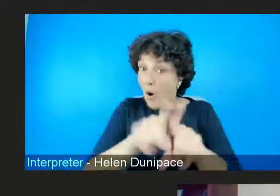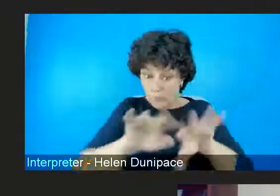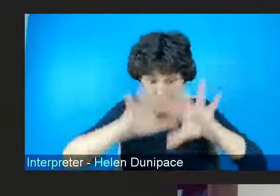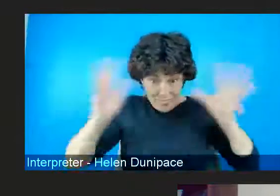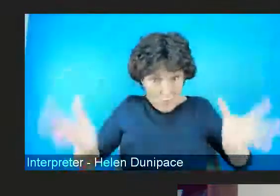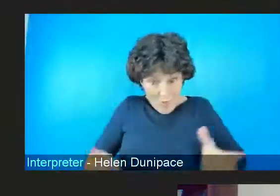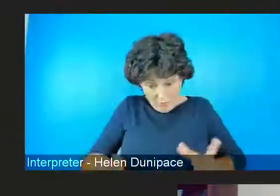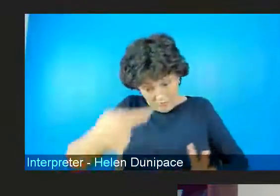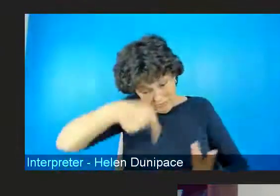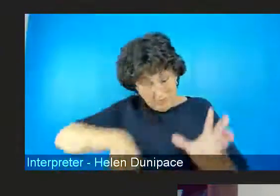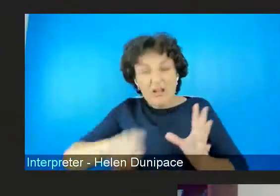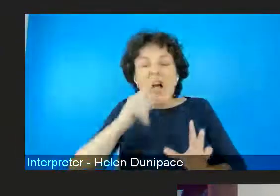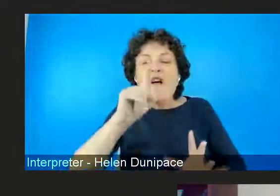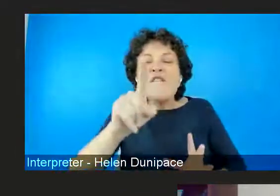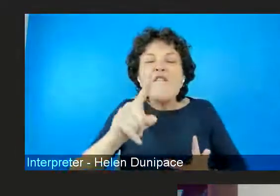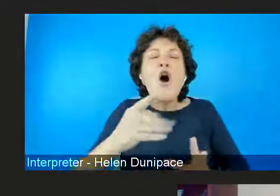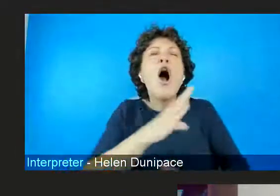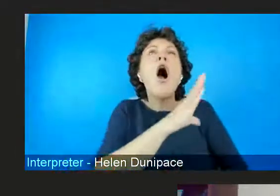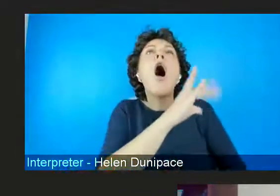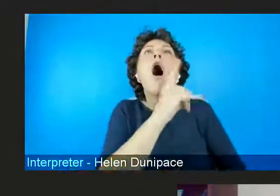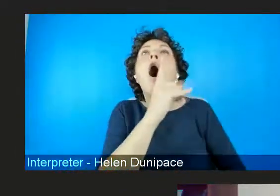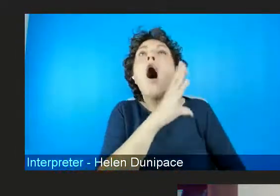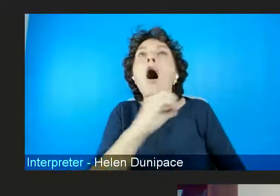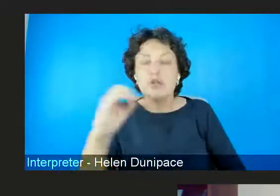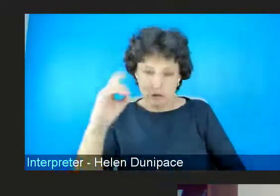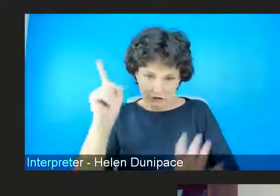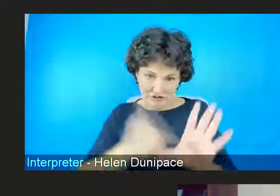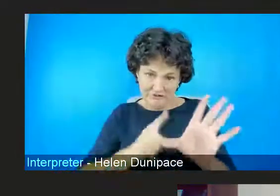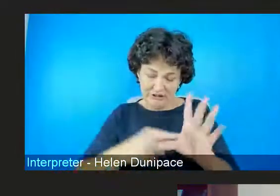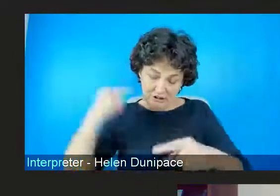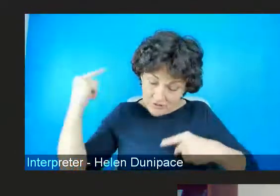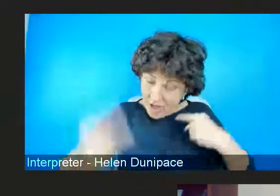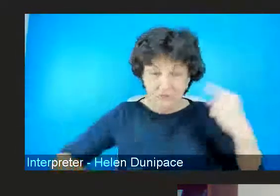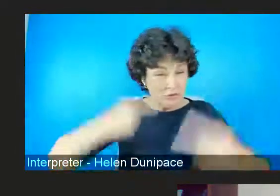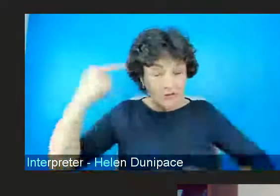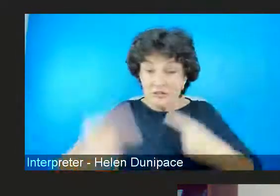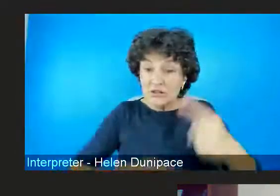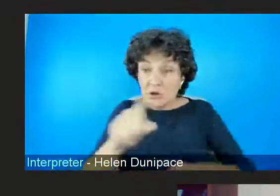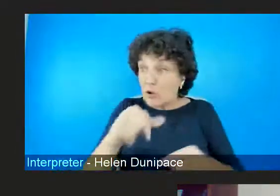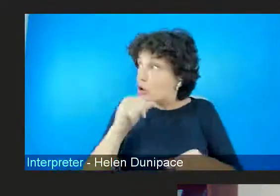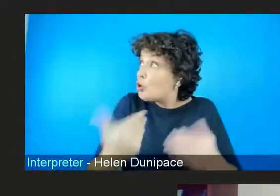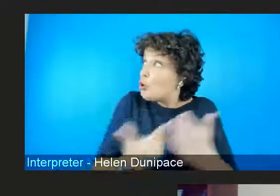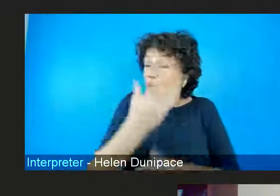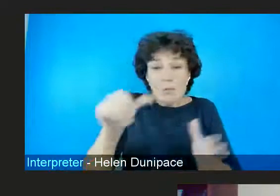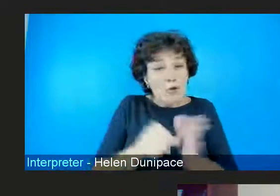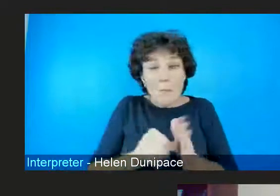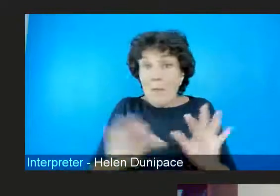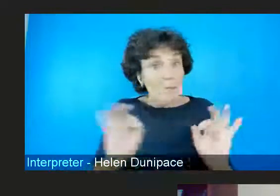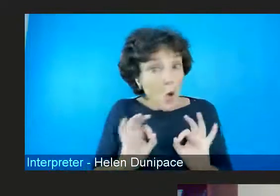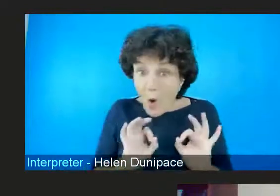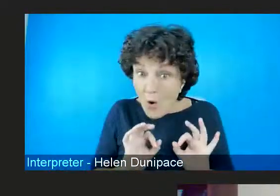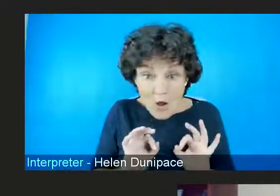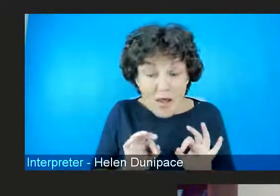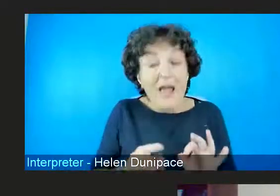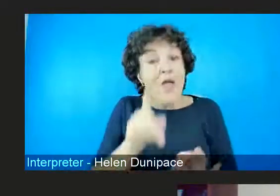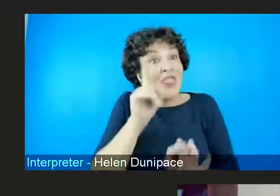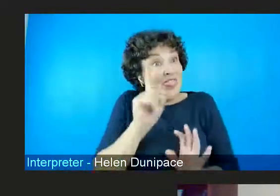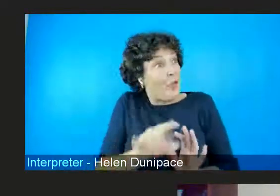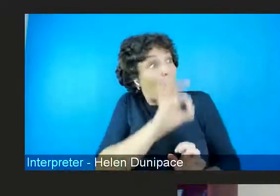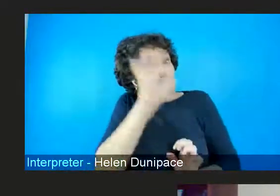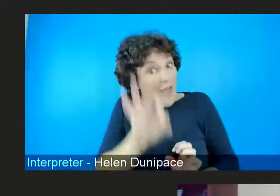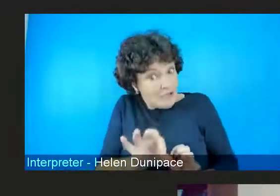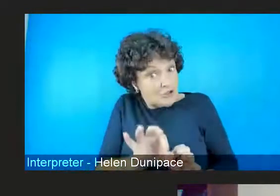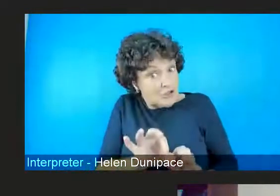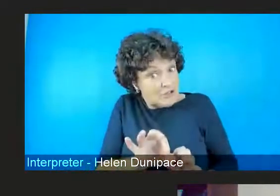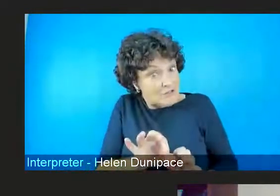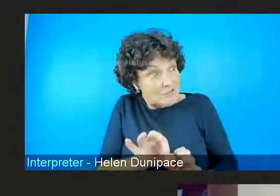for centuries. This is not a new problem. So the question really is, what are we going to do differently? You know, it's that whole thing. If